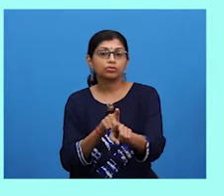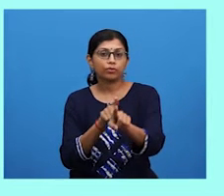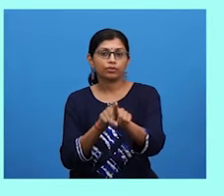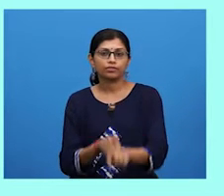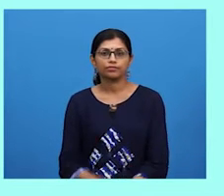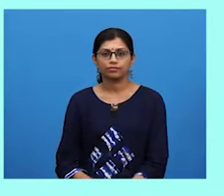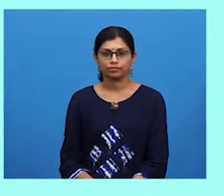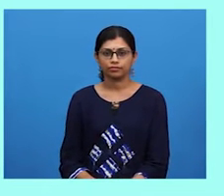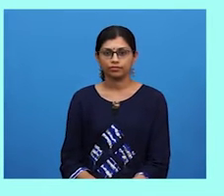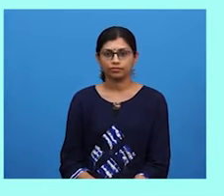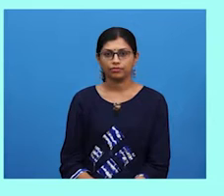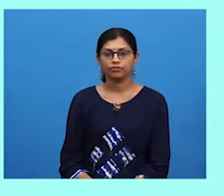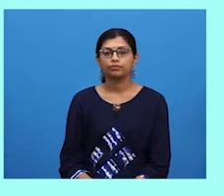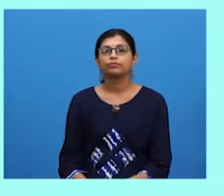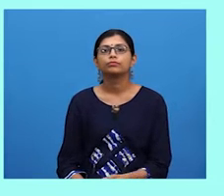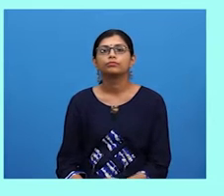blog.